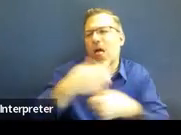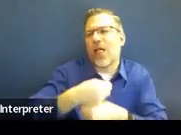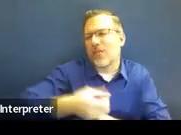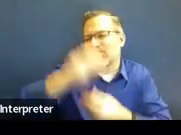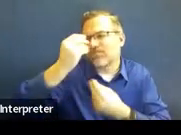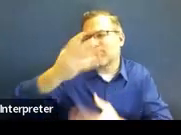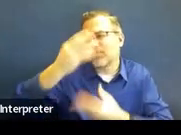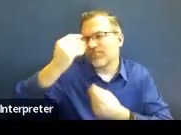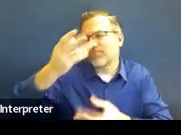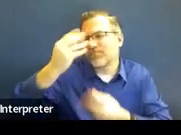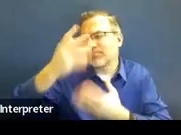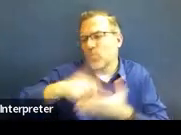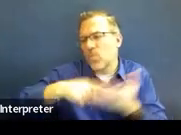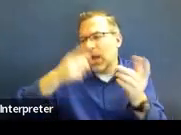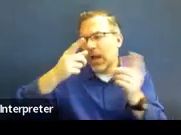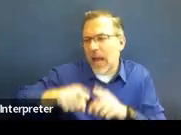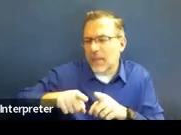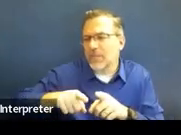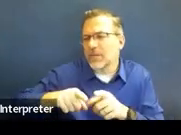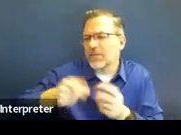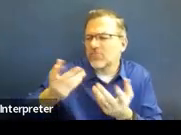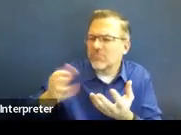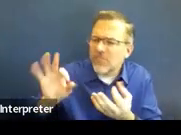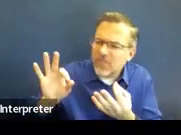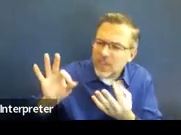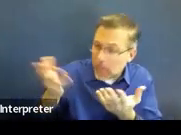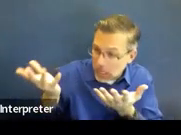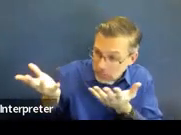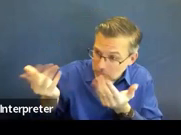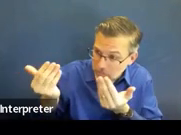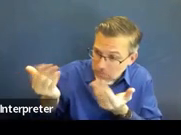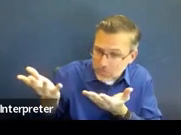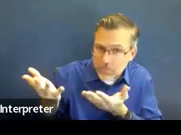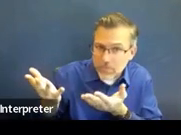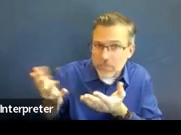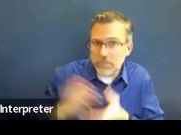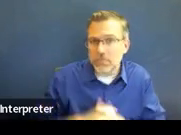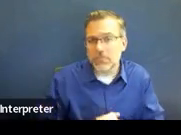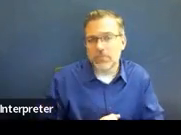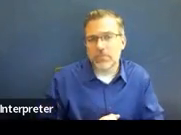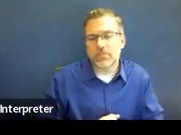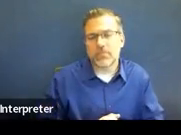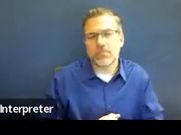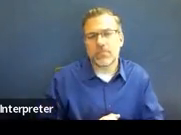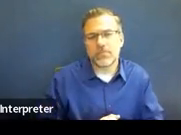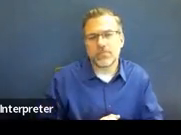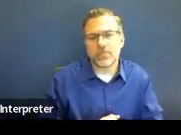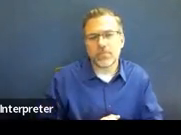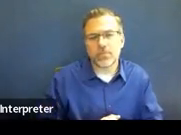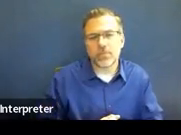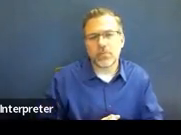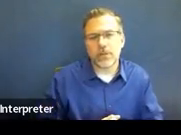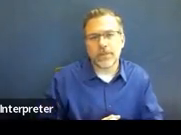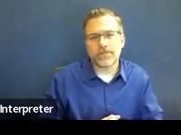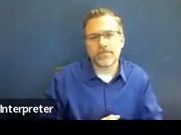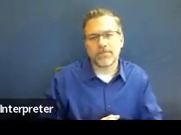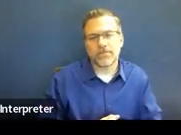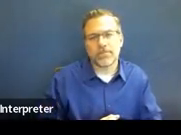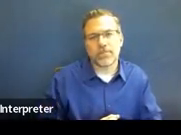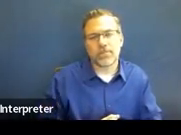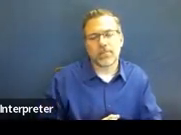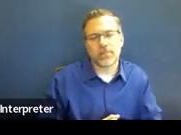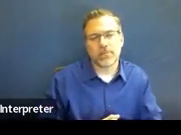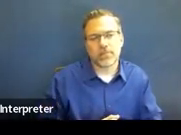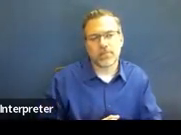details, get their input, it really would be